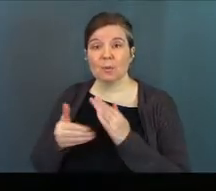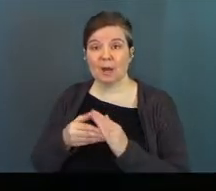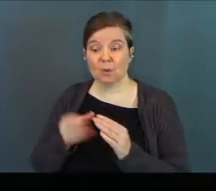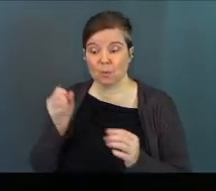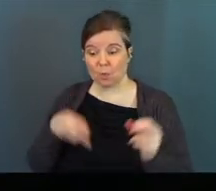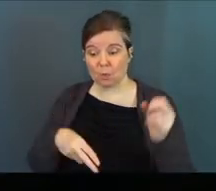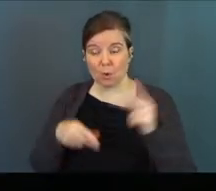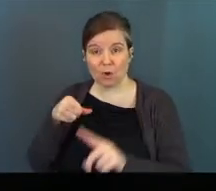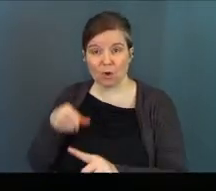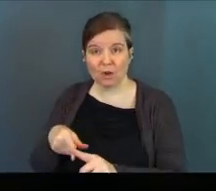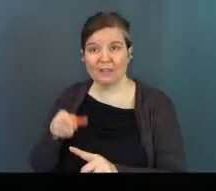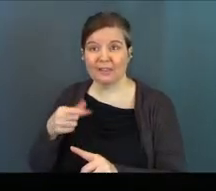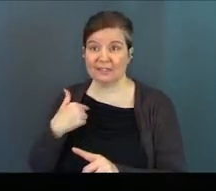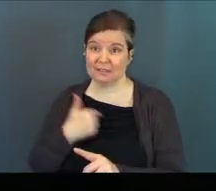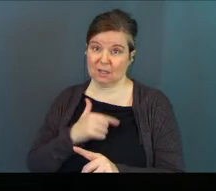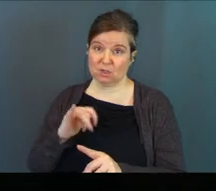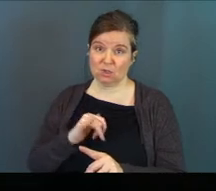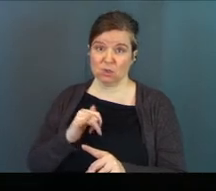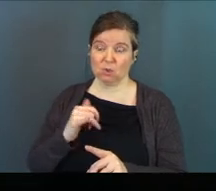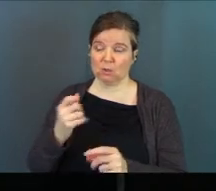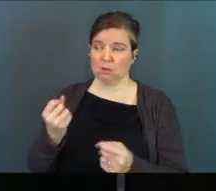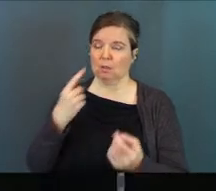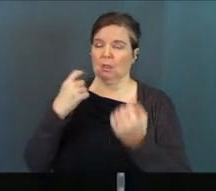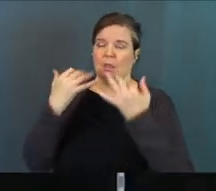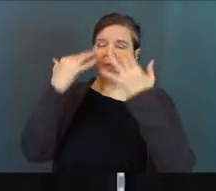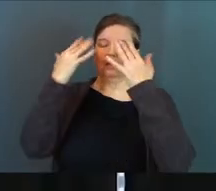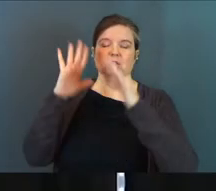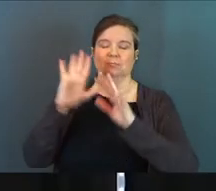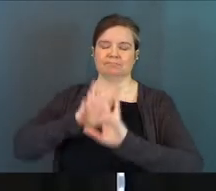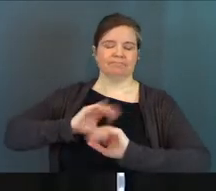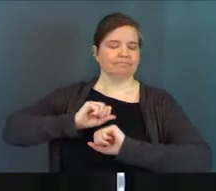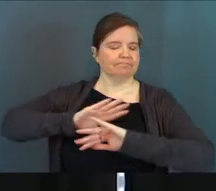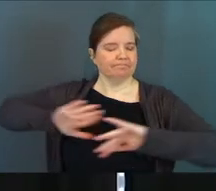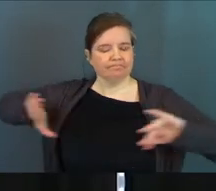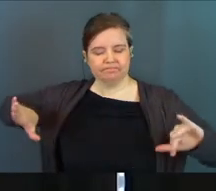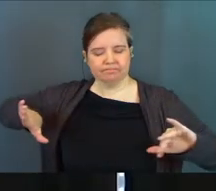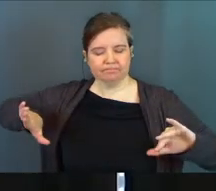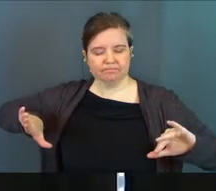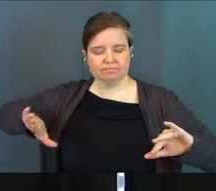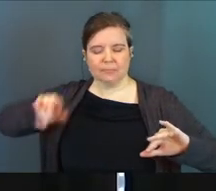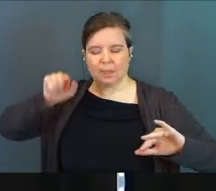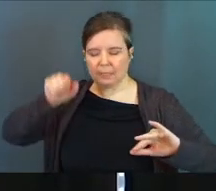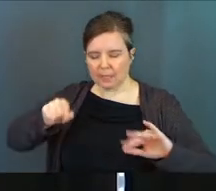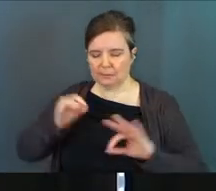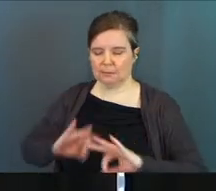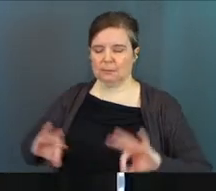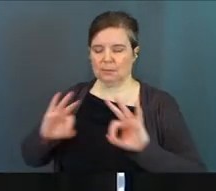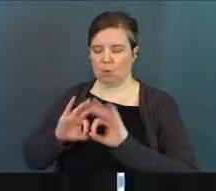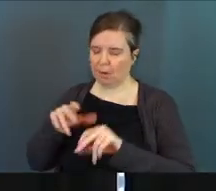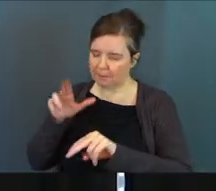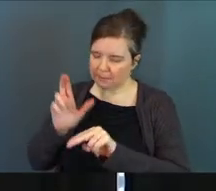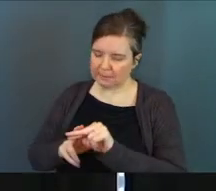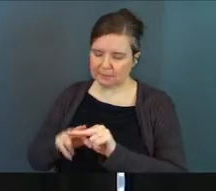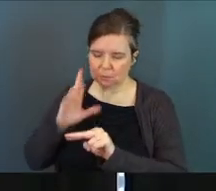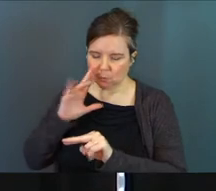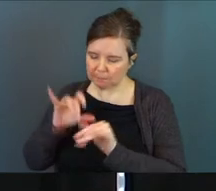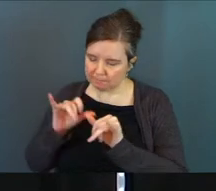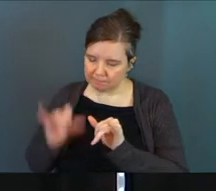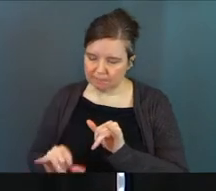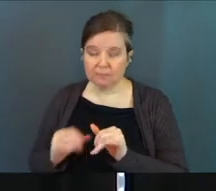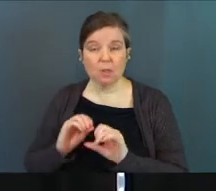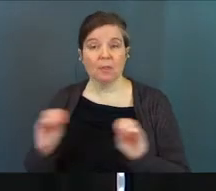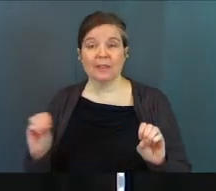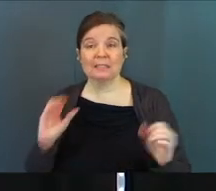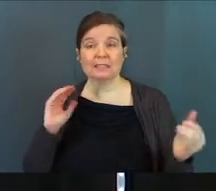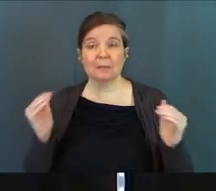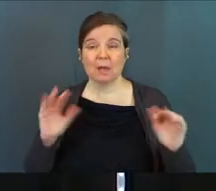thrown her way, come on y this is us too. She chose to say, those things don't even compare to the importance of sitting at my Lord's feet. None